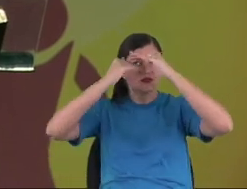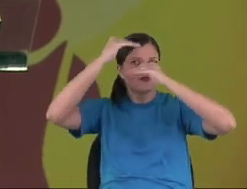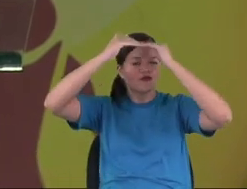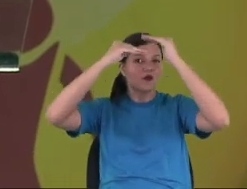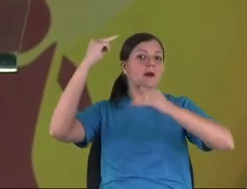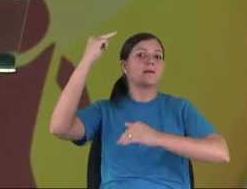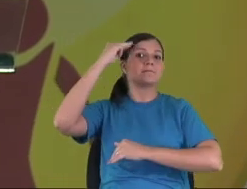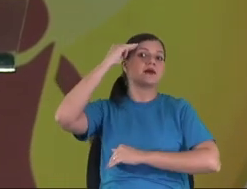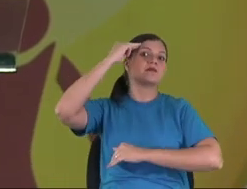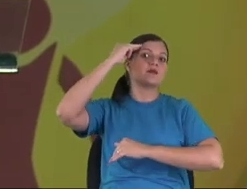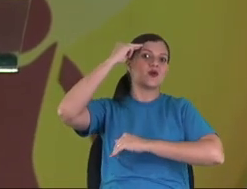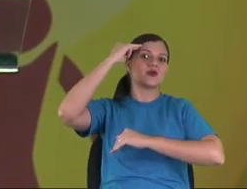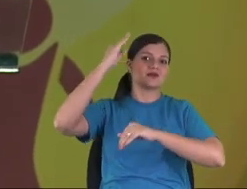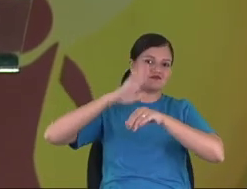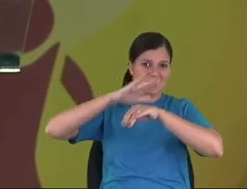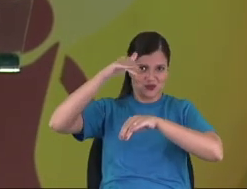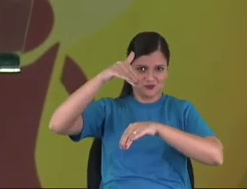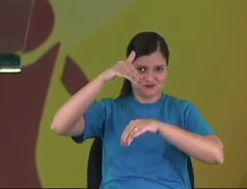memories.